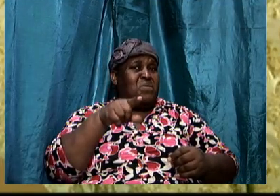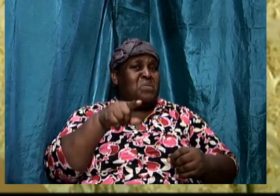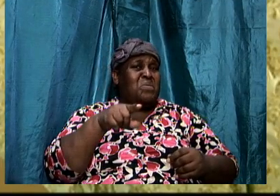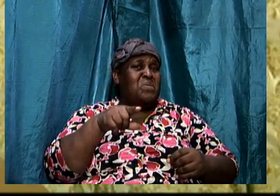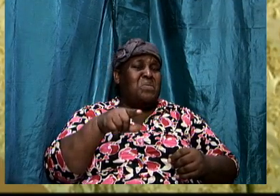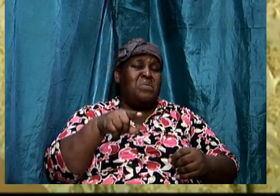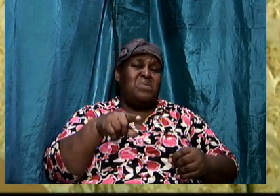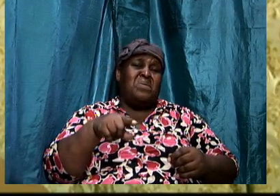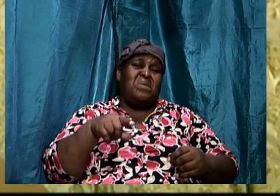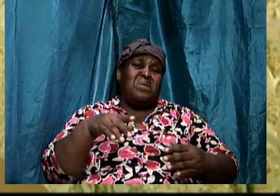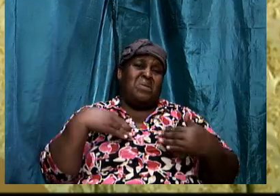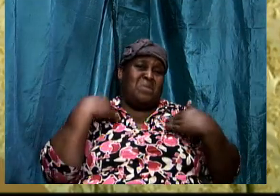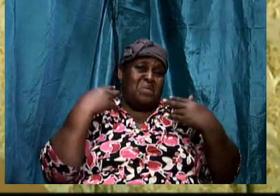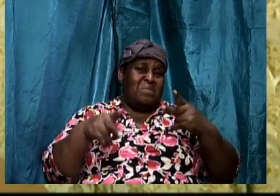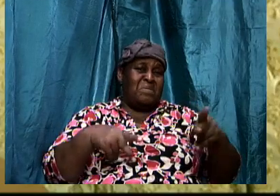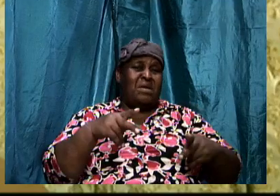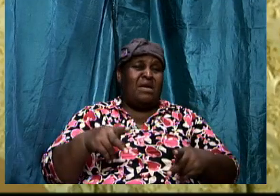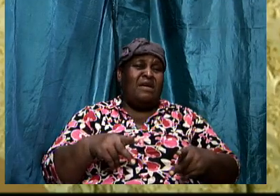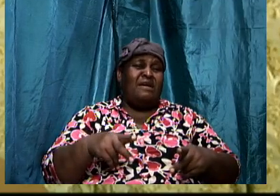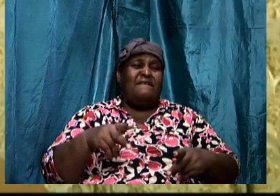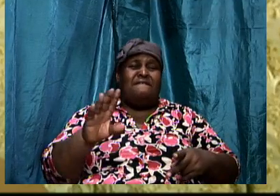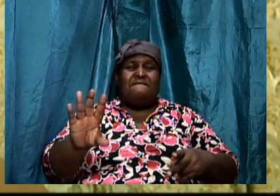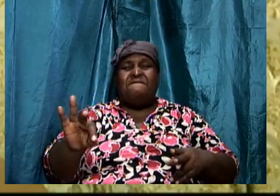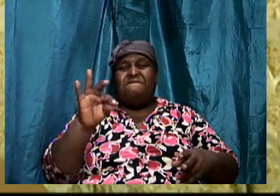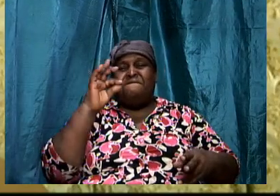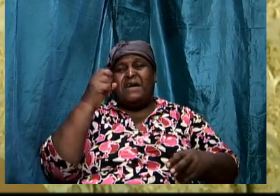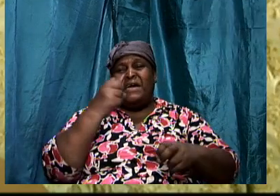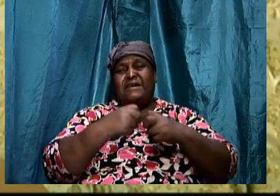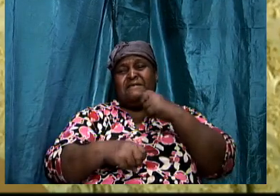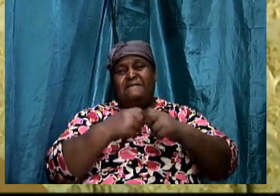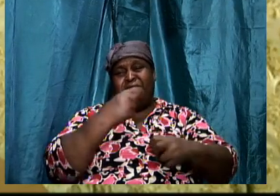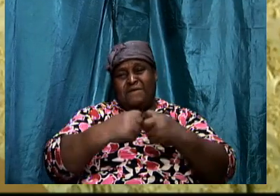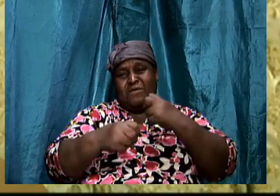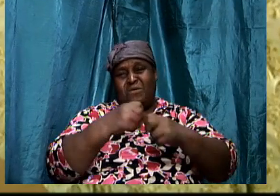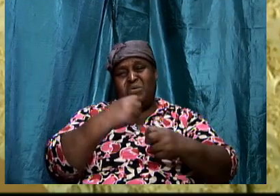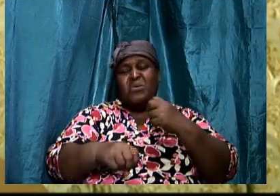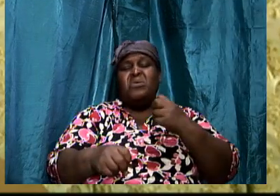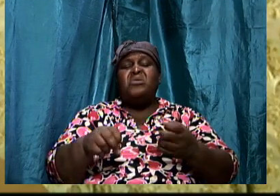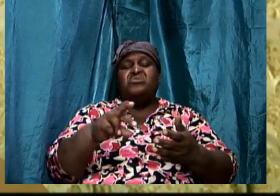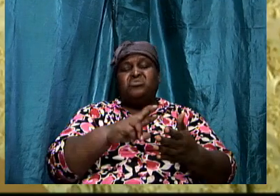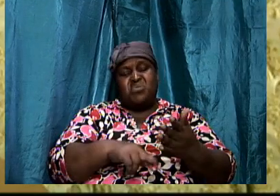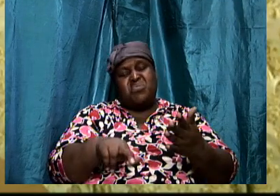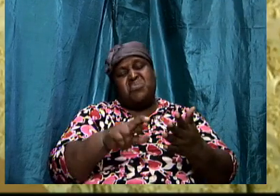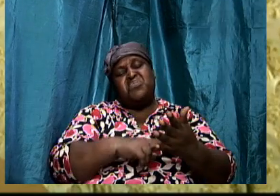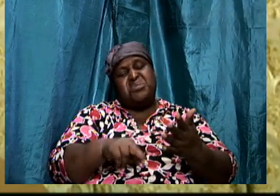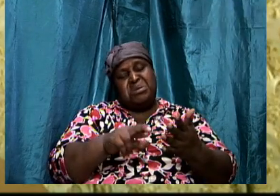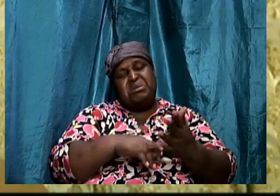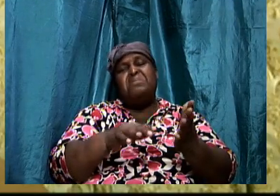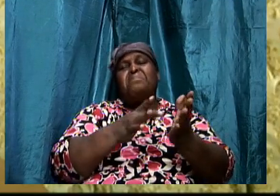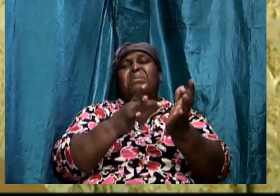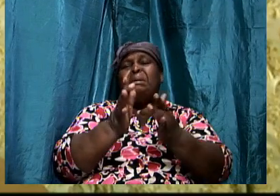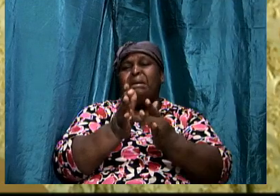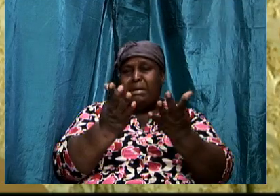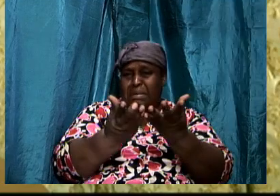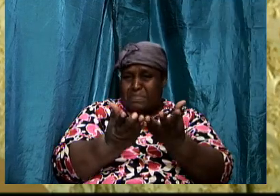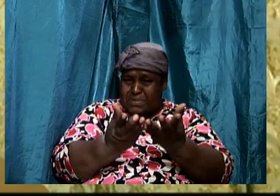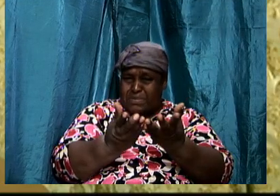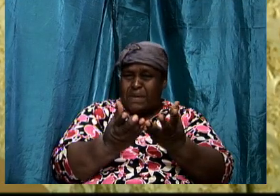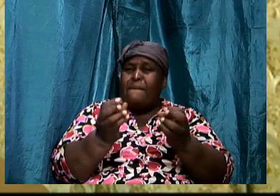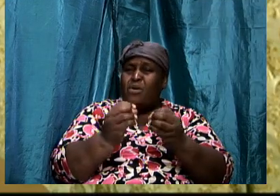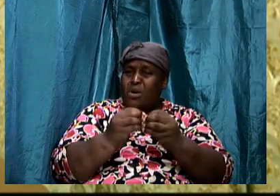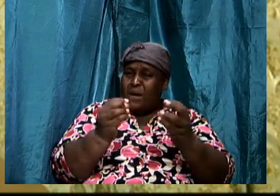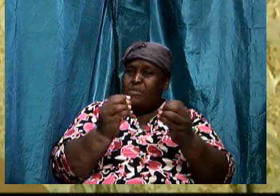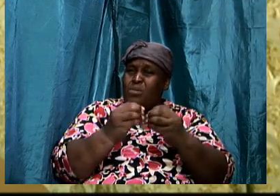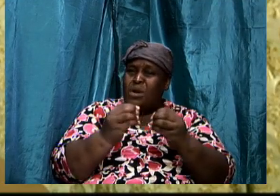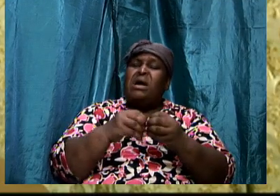difficult to read this book regularly. You find it difficult to extract